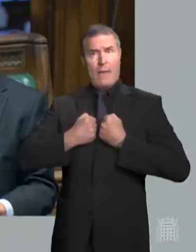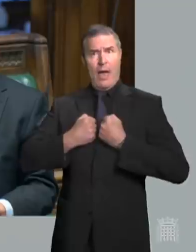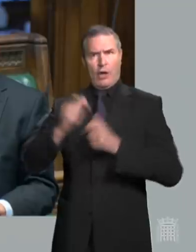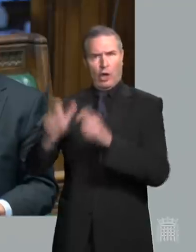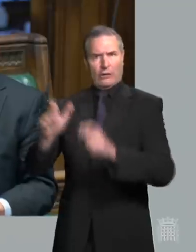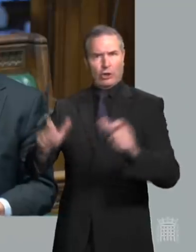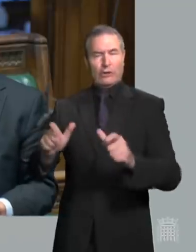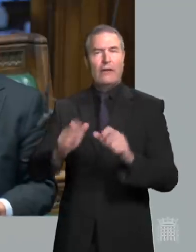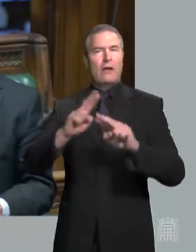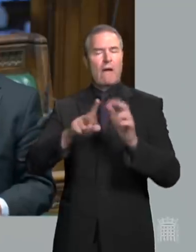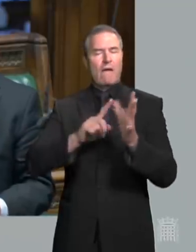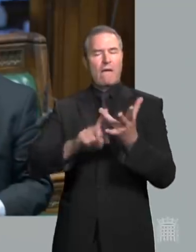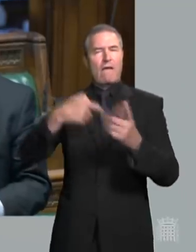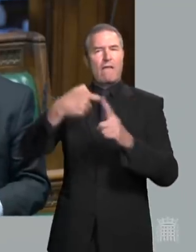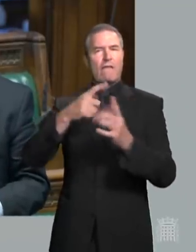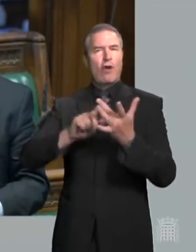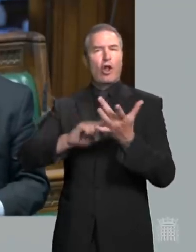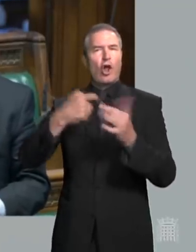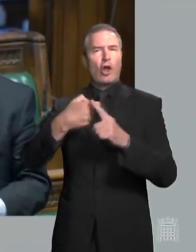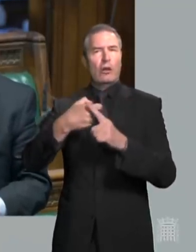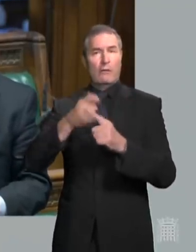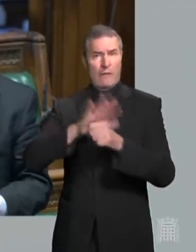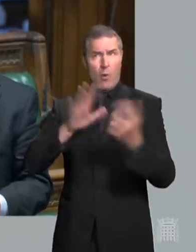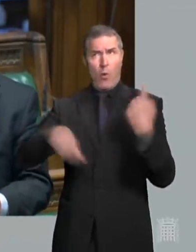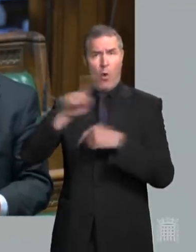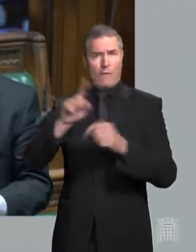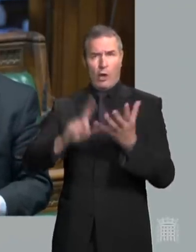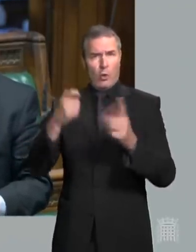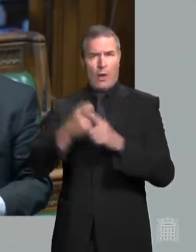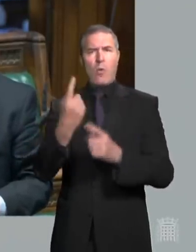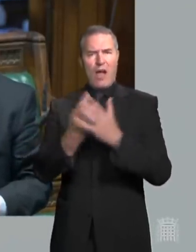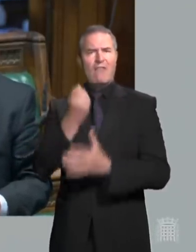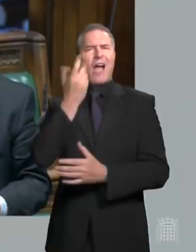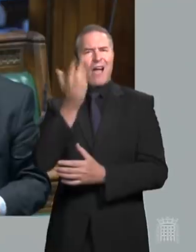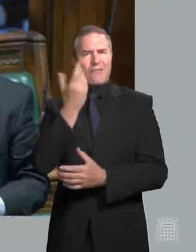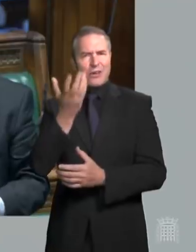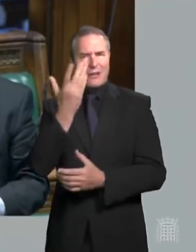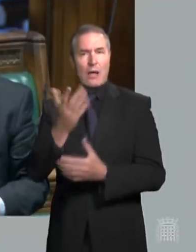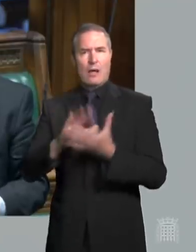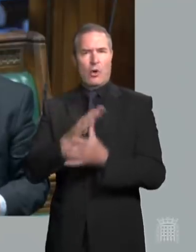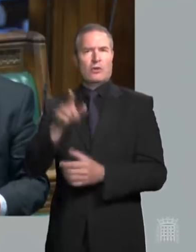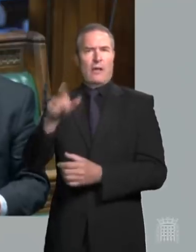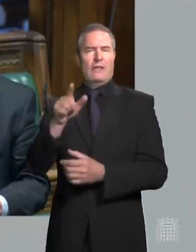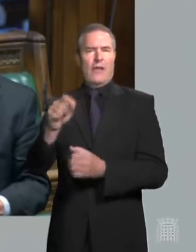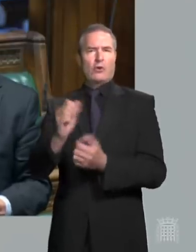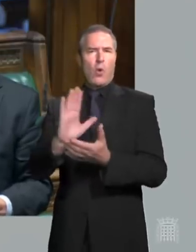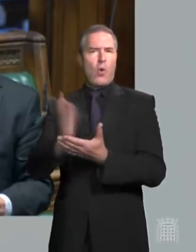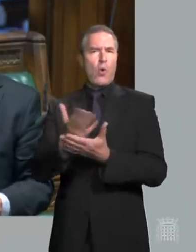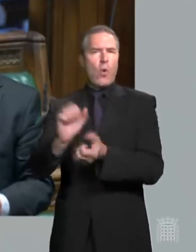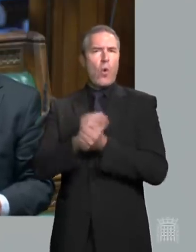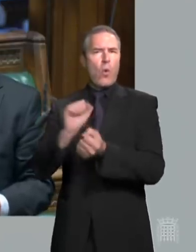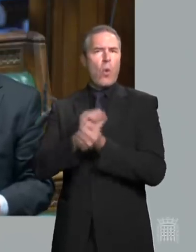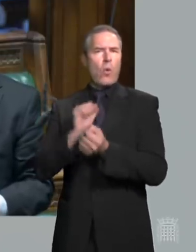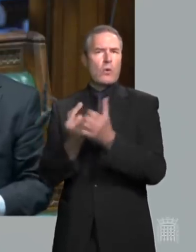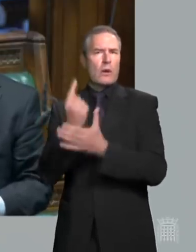in Falkirk, indeed families up and down the UK, are facing every day because of the retrospective loan charge that is fast turning